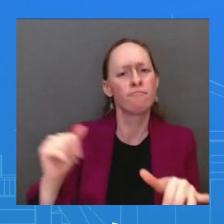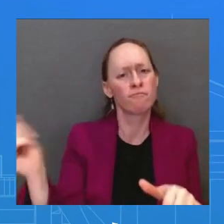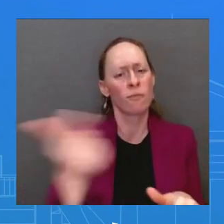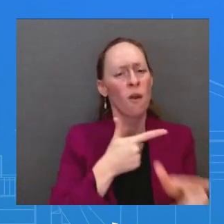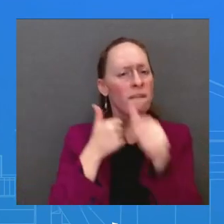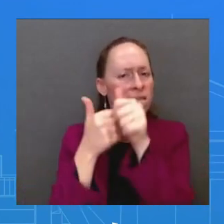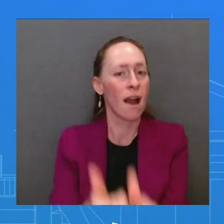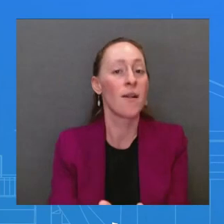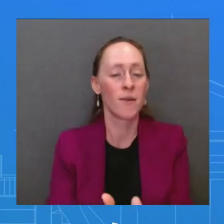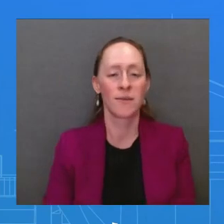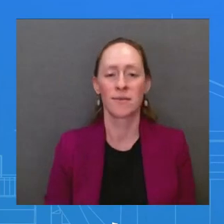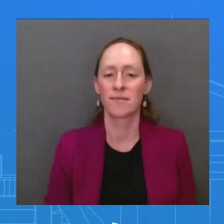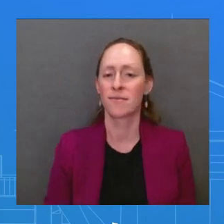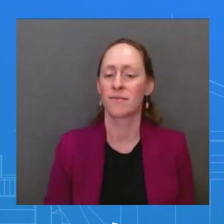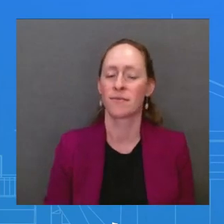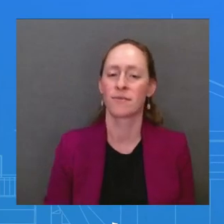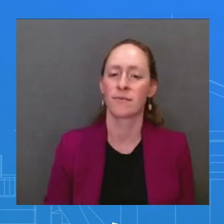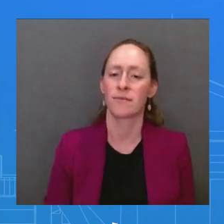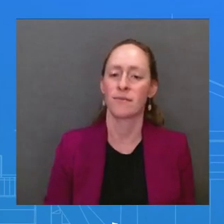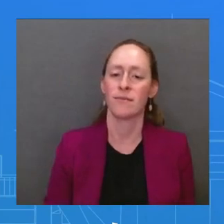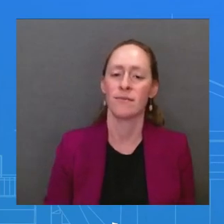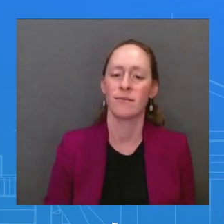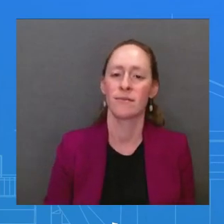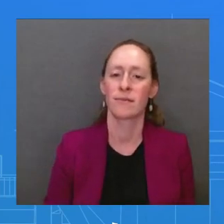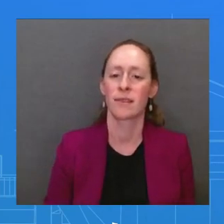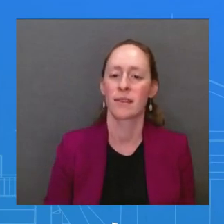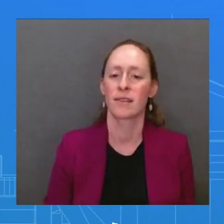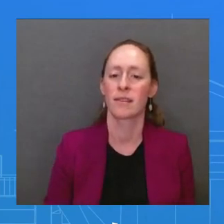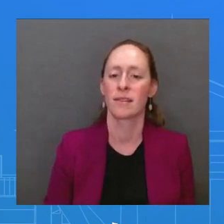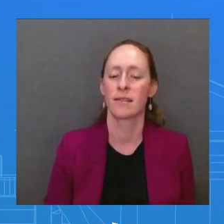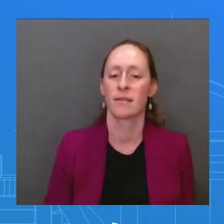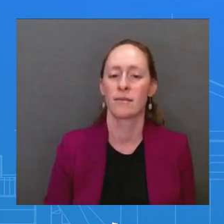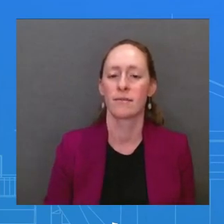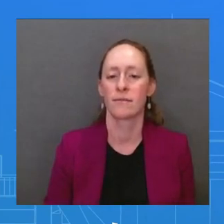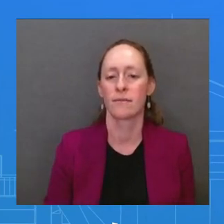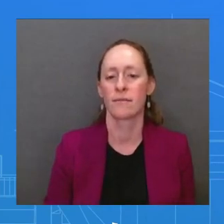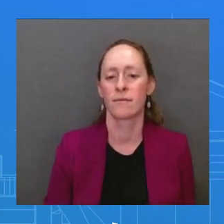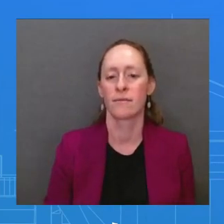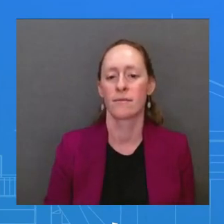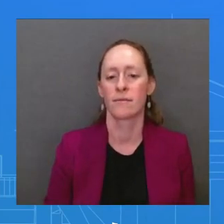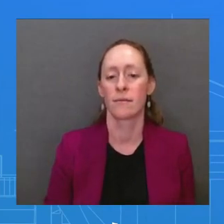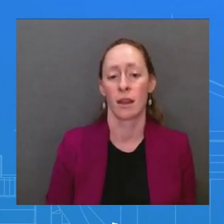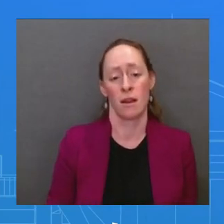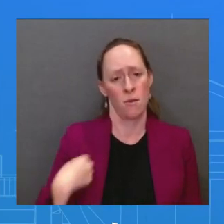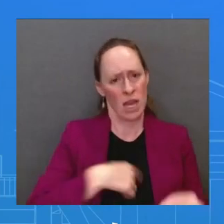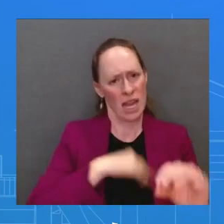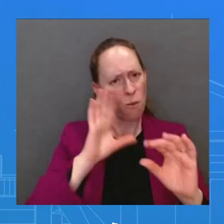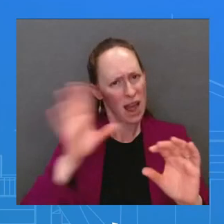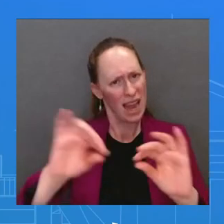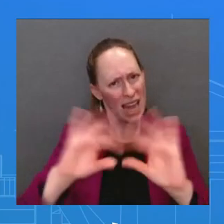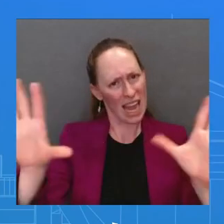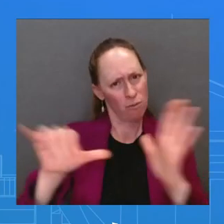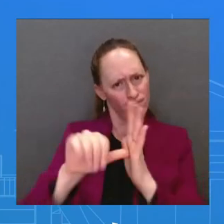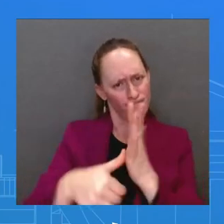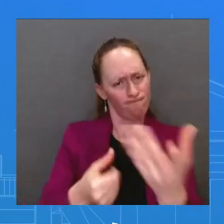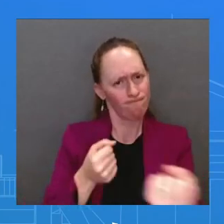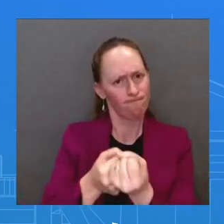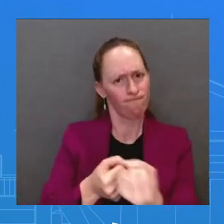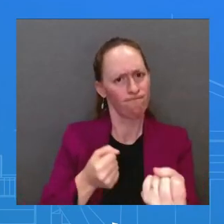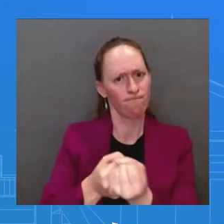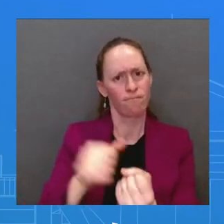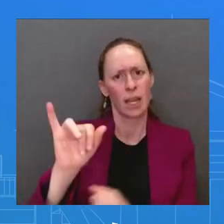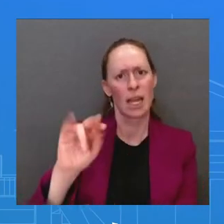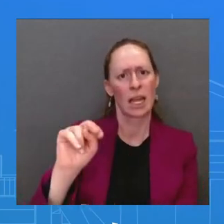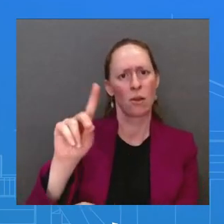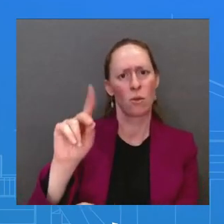to the Indo-Pacific generally and to ASEAN centrality specifically. And we look forward to